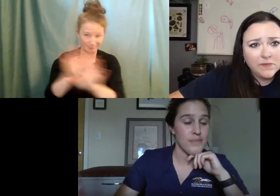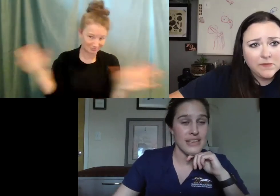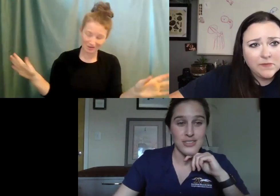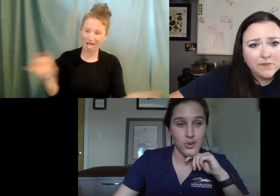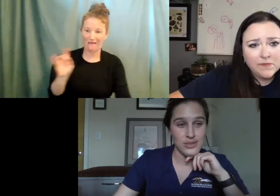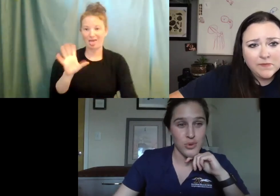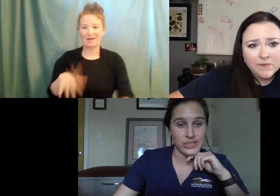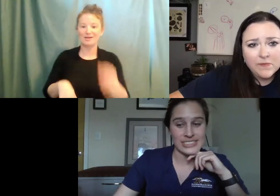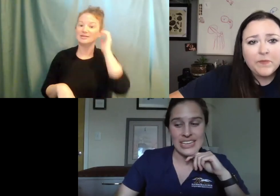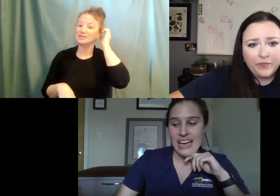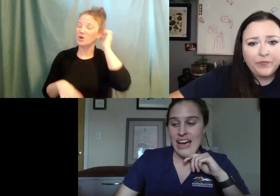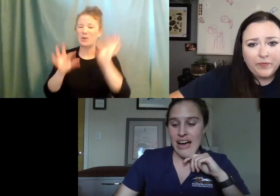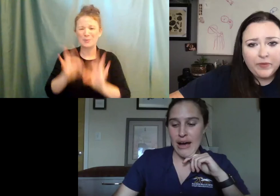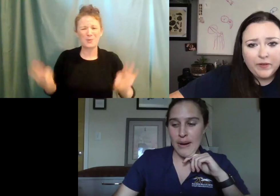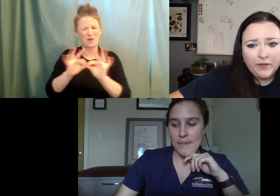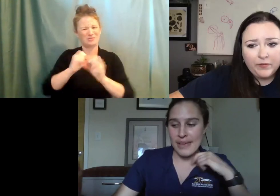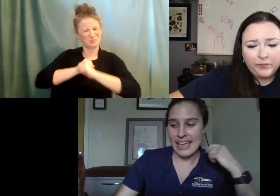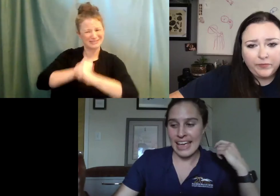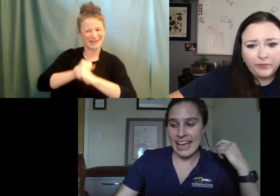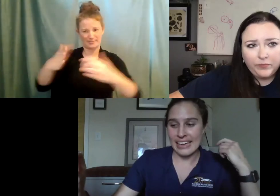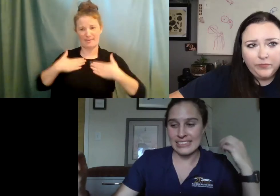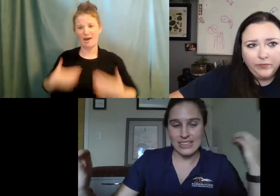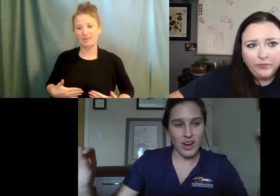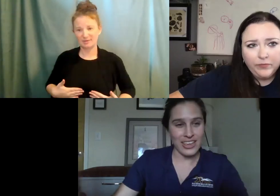so PPE is always important. Um,